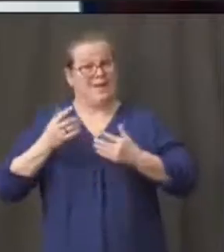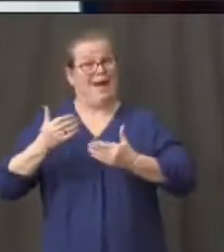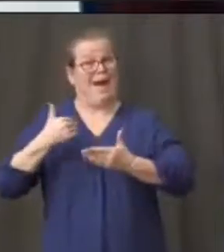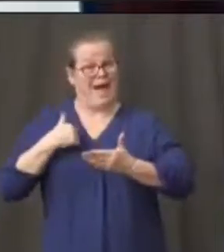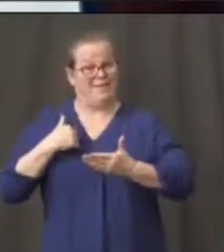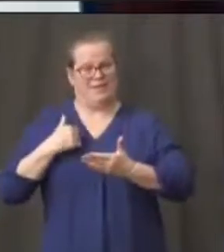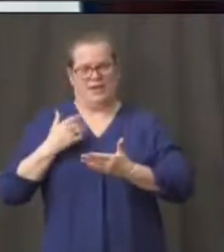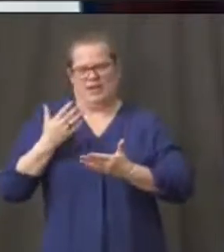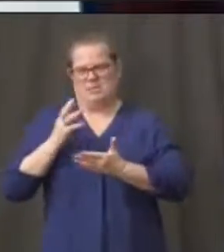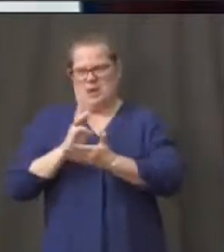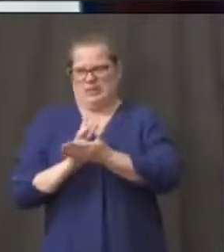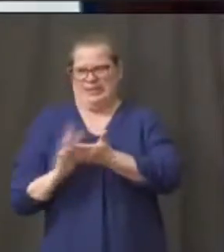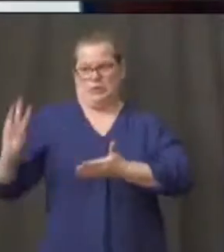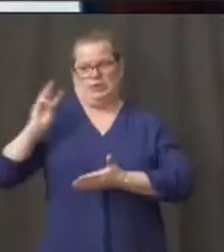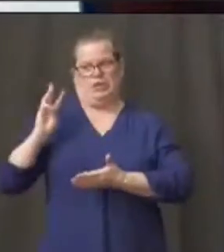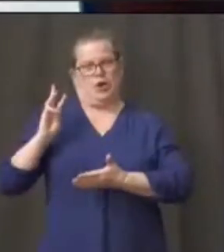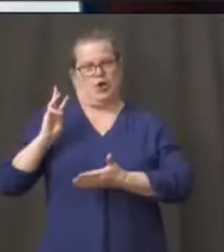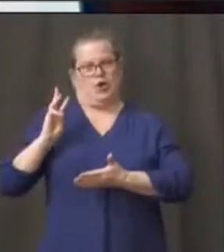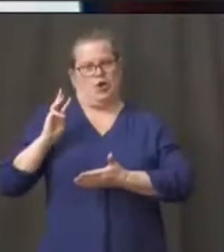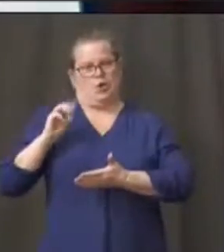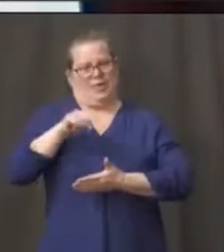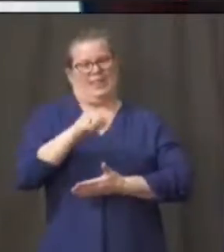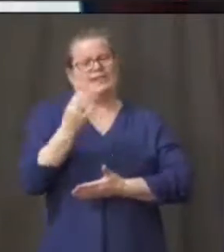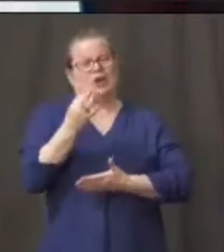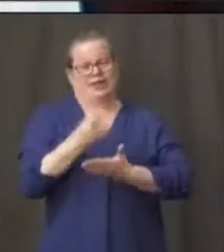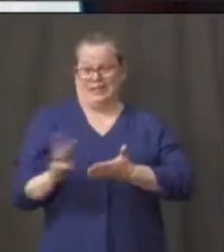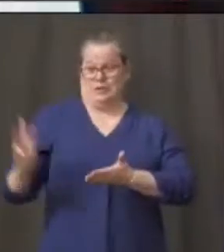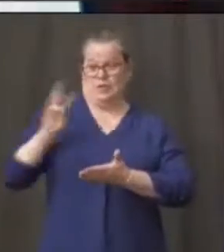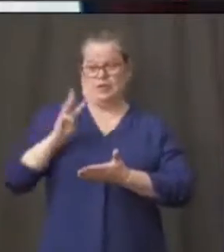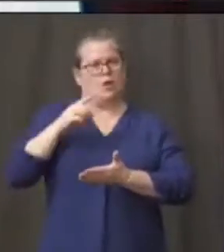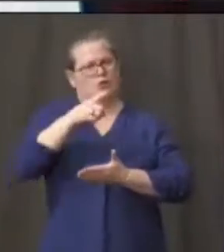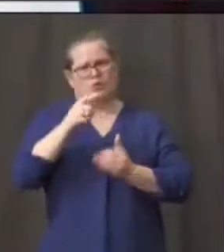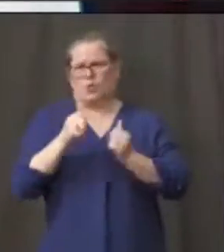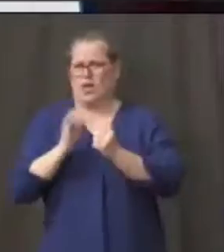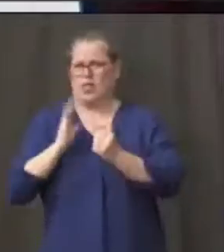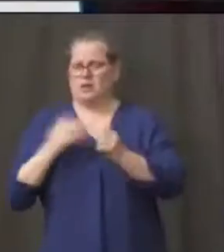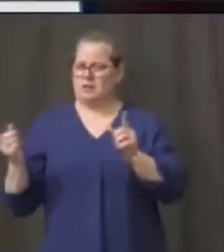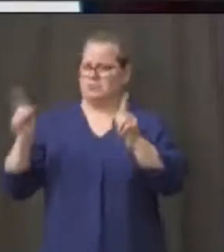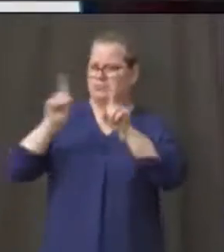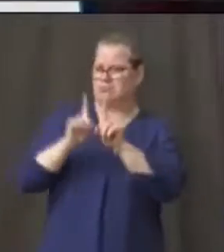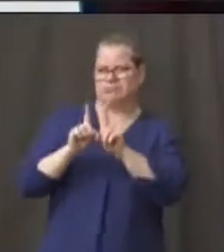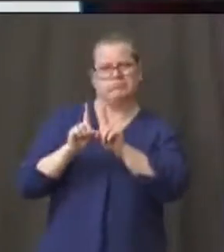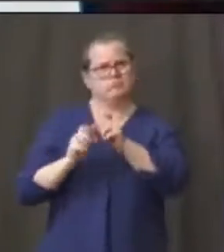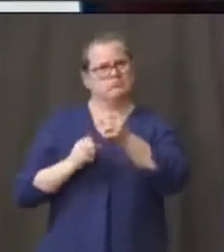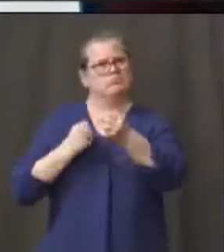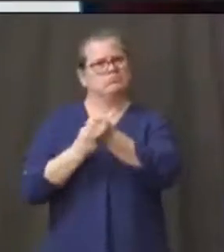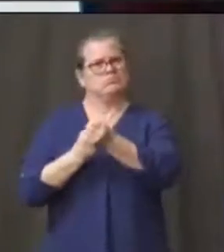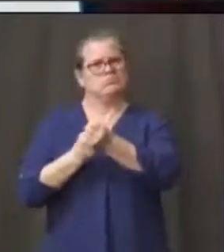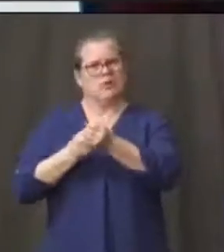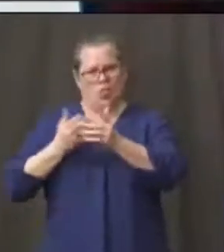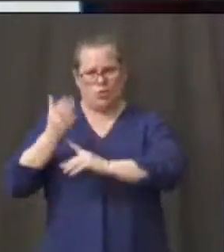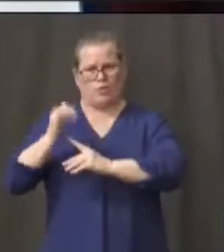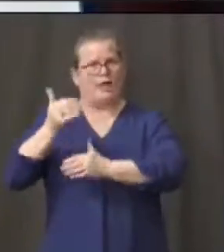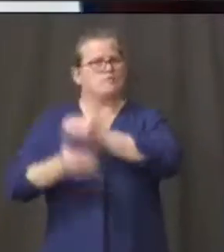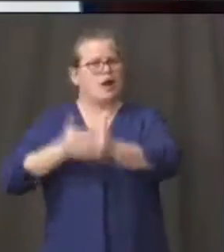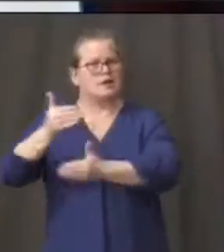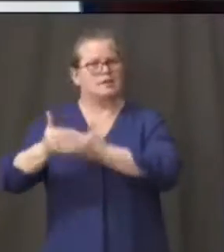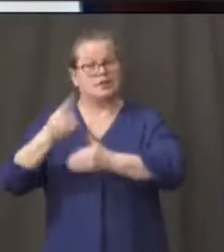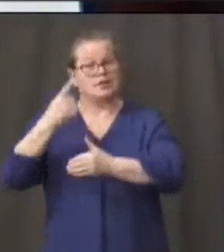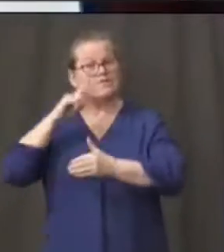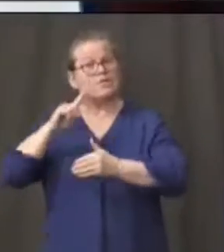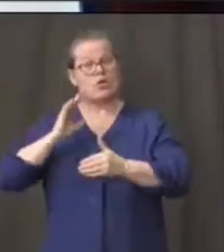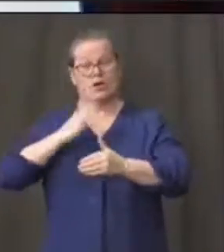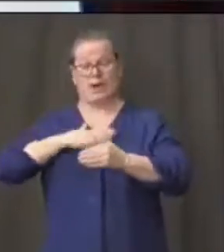And you were right there at our side as we went through that process. So on behalf of this community, I want to thank you. Look, this is